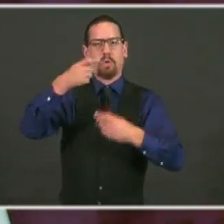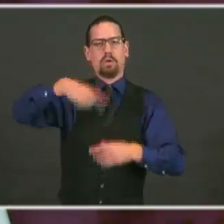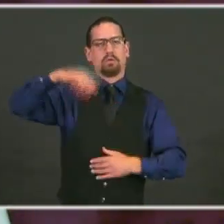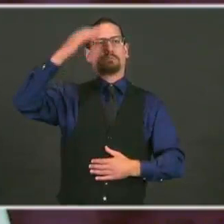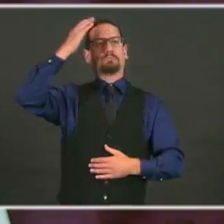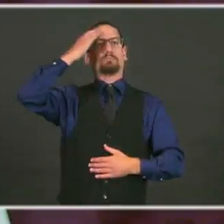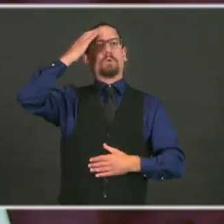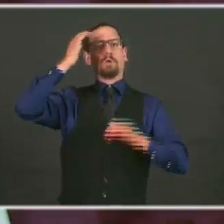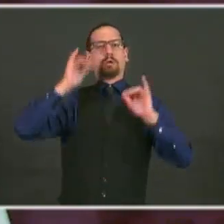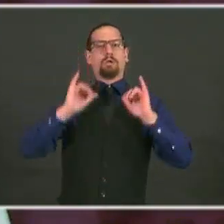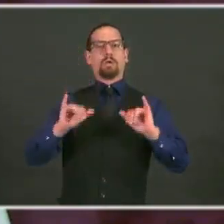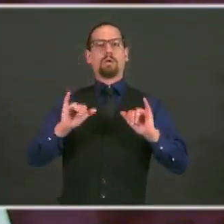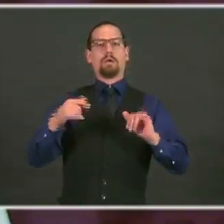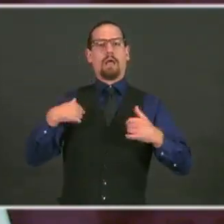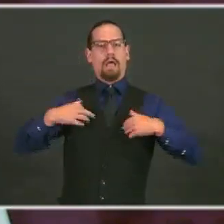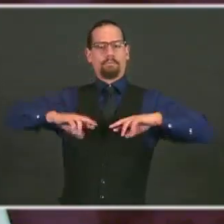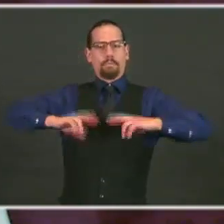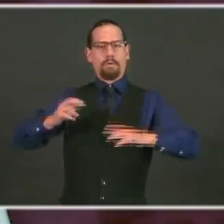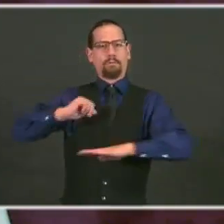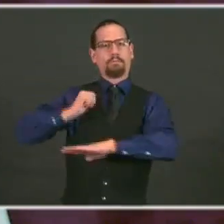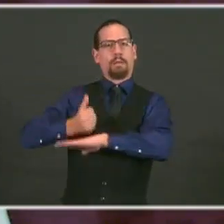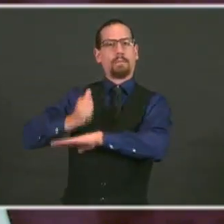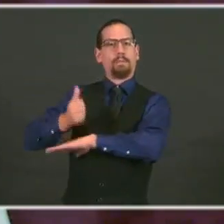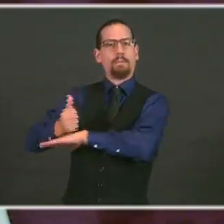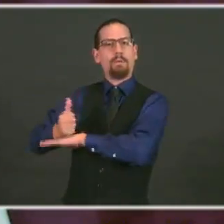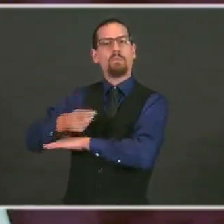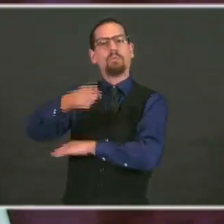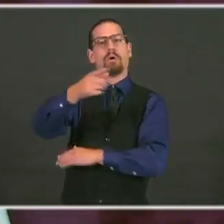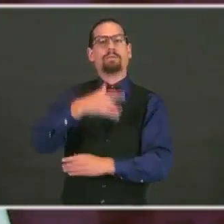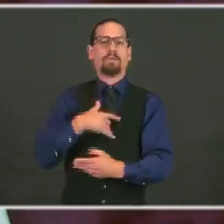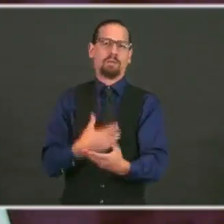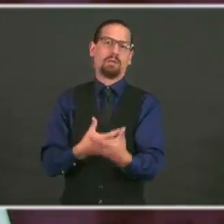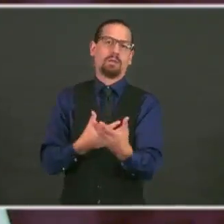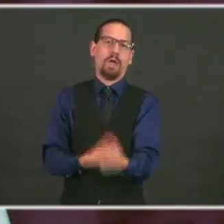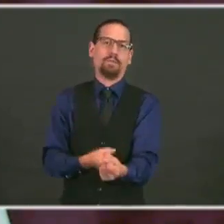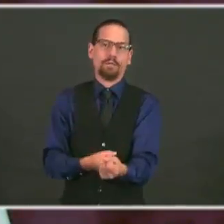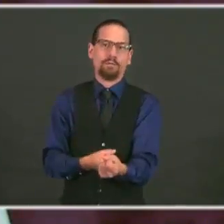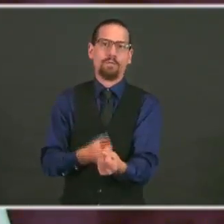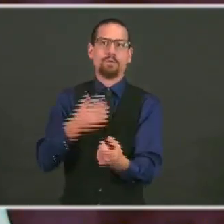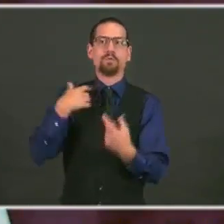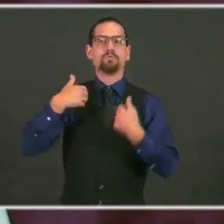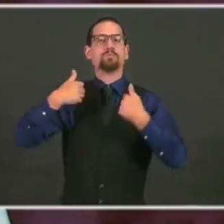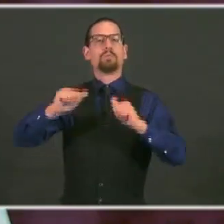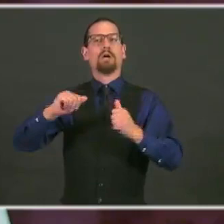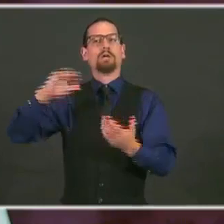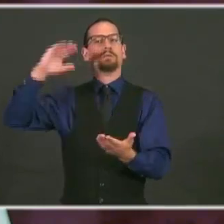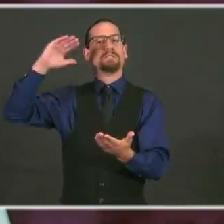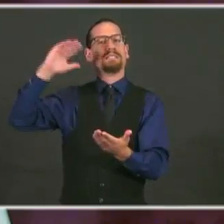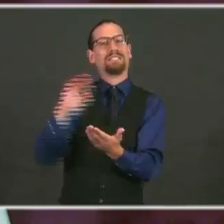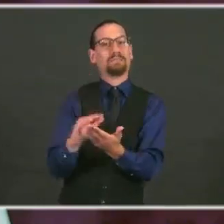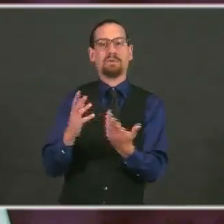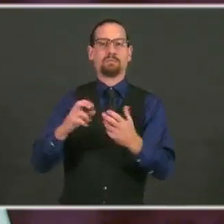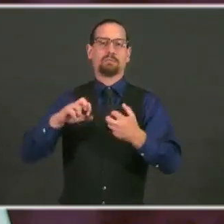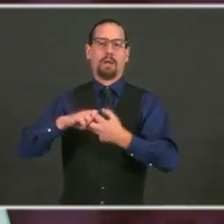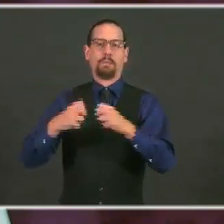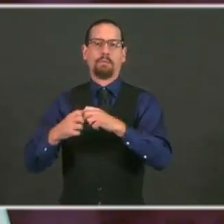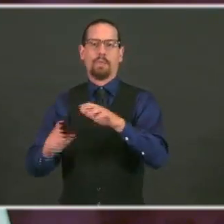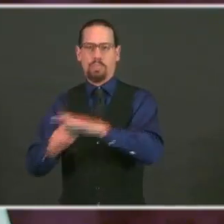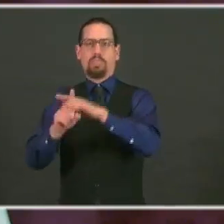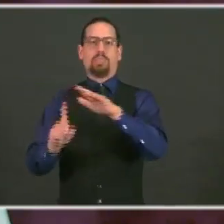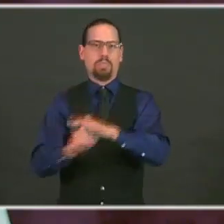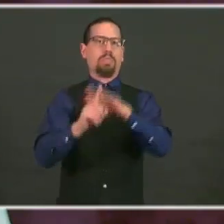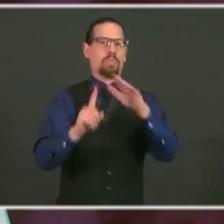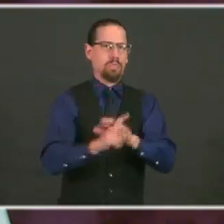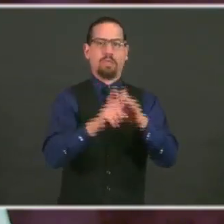And we're hoping to make this as hassle-free as possible. Obviously, bear with us. We've never done this